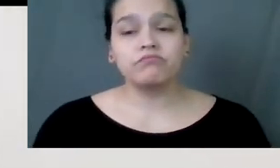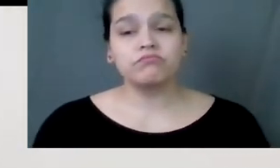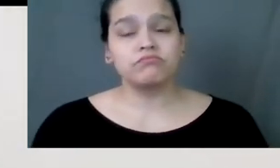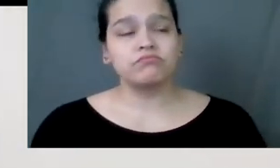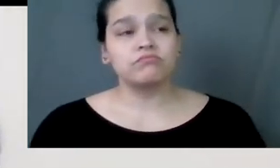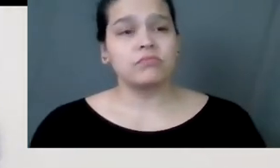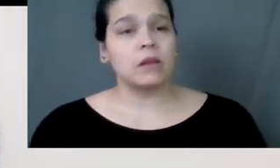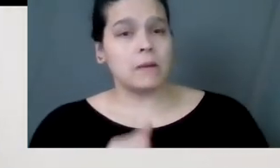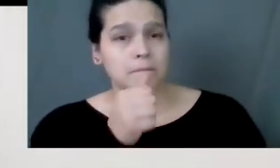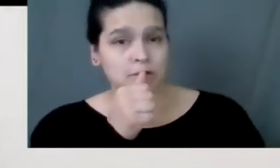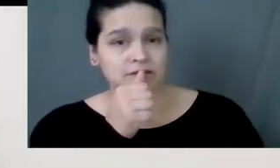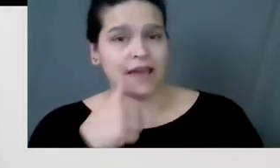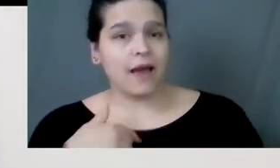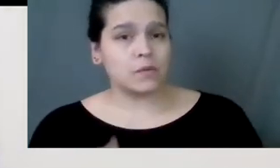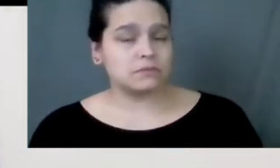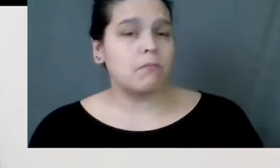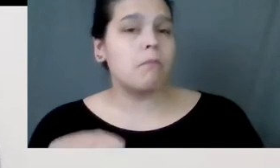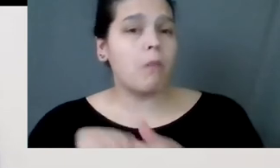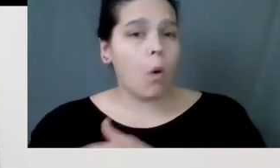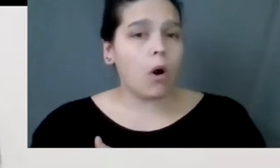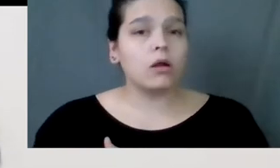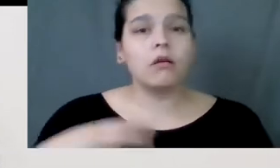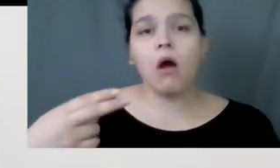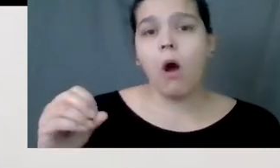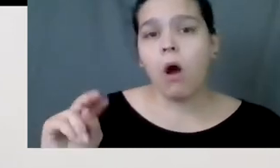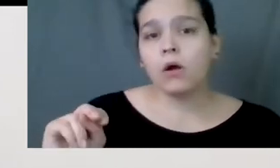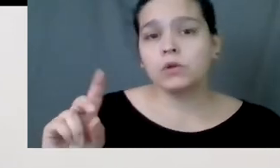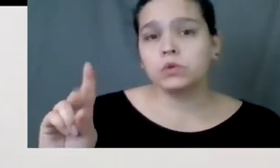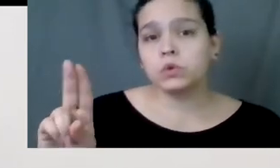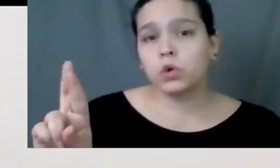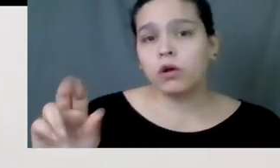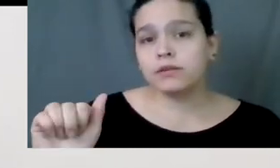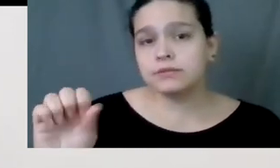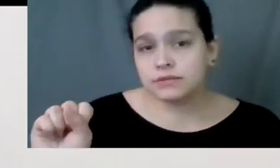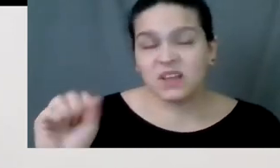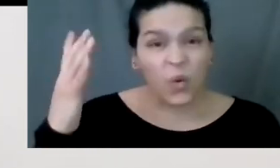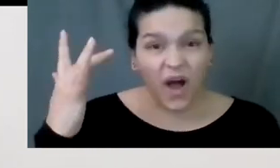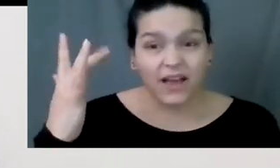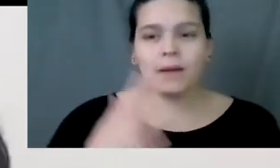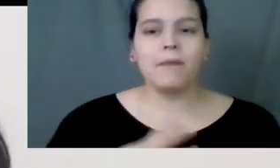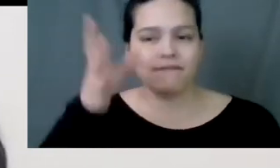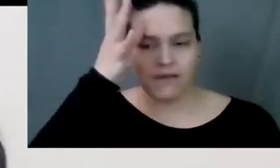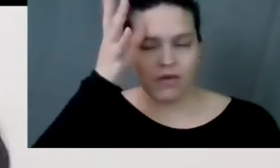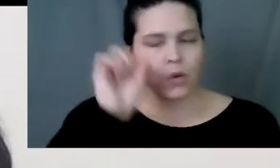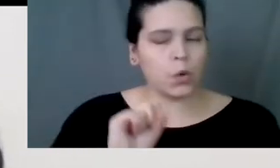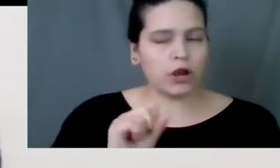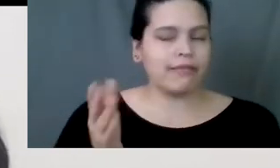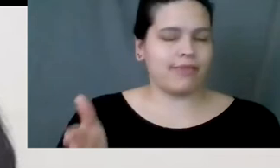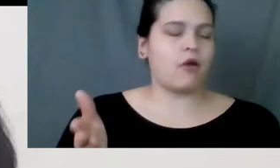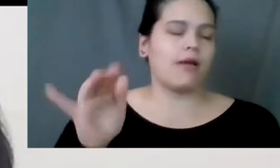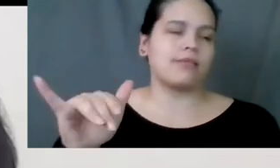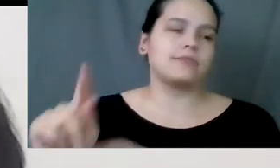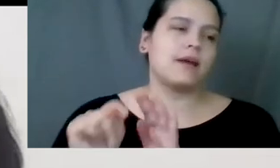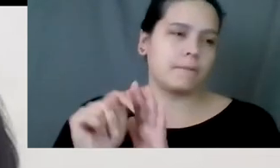So, personally, I was born in Honduras because my father was working out there at the